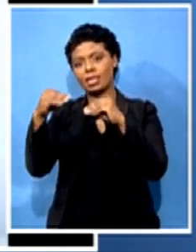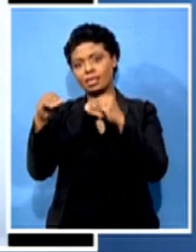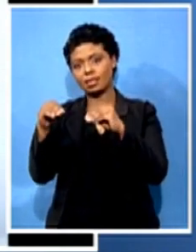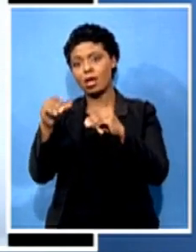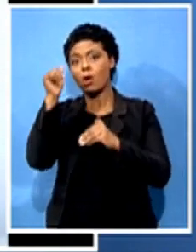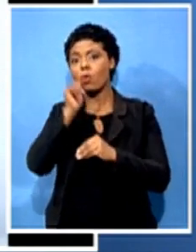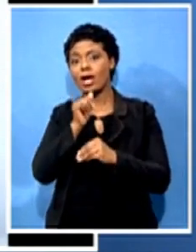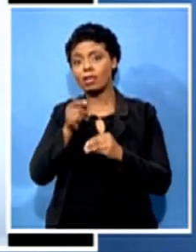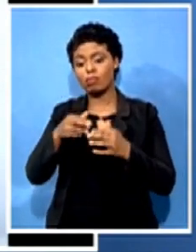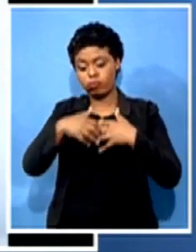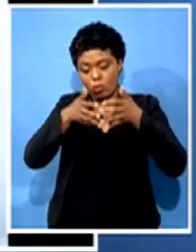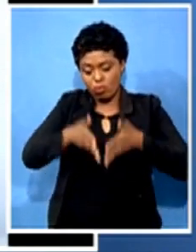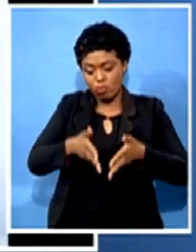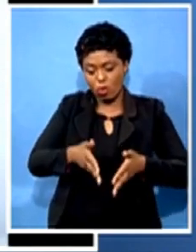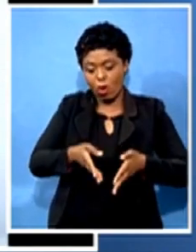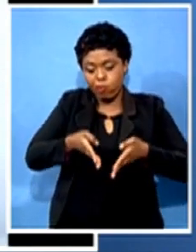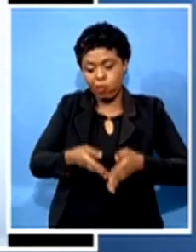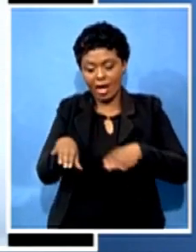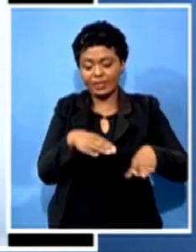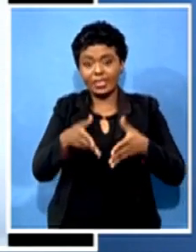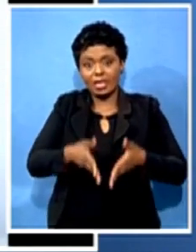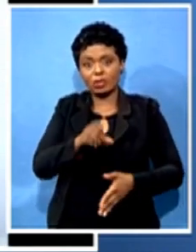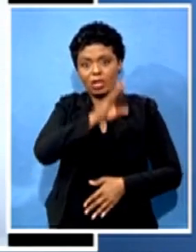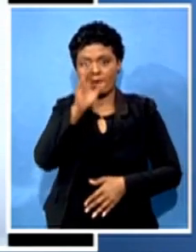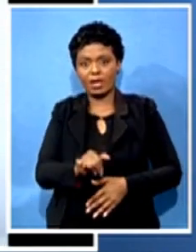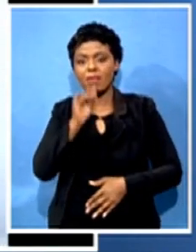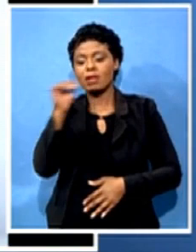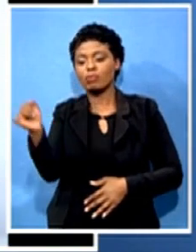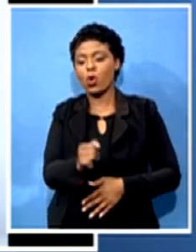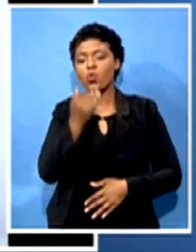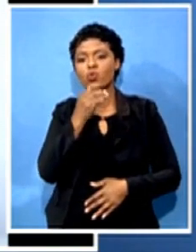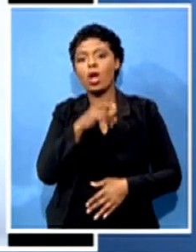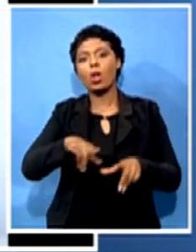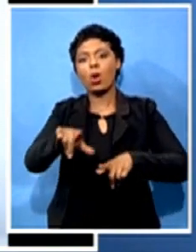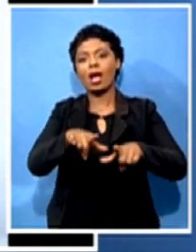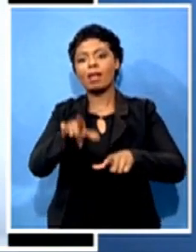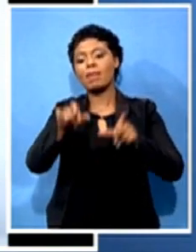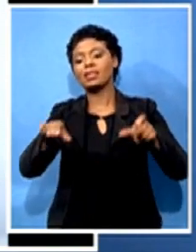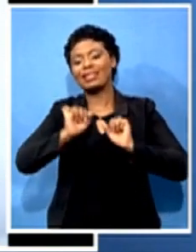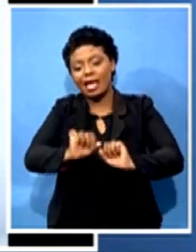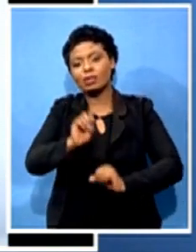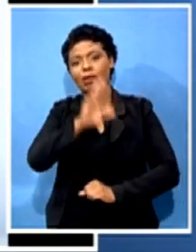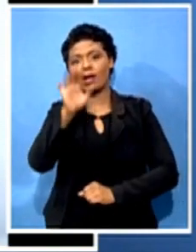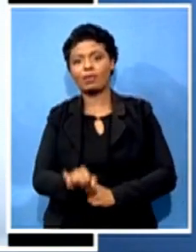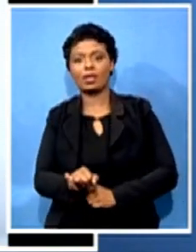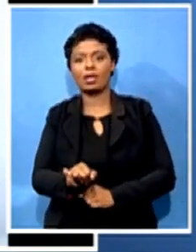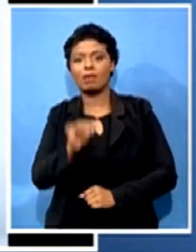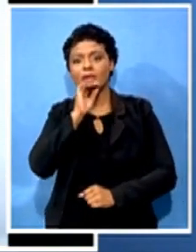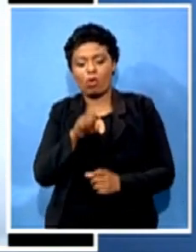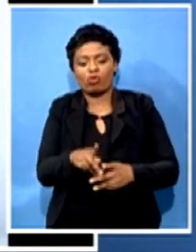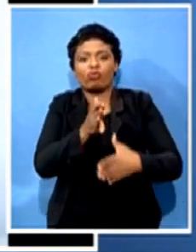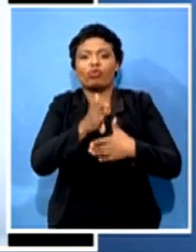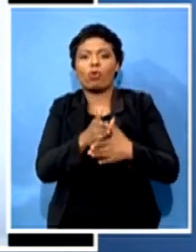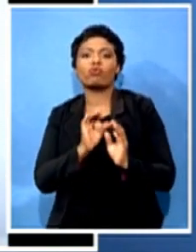local staff. So therefore, you know, there's a direct job creation there. And what's even more importantly is that this